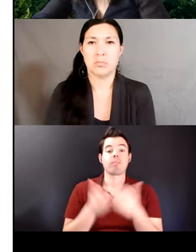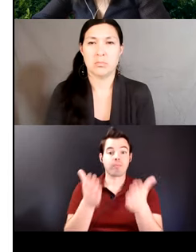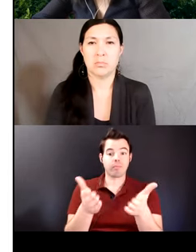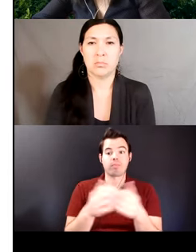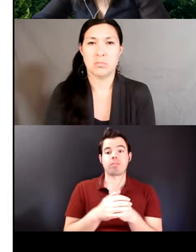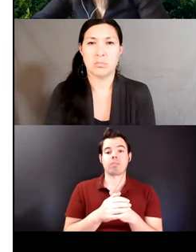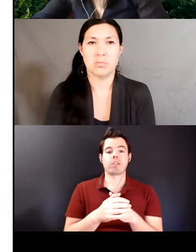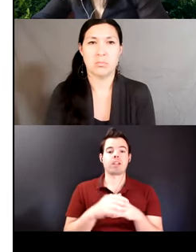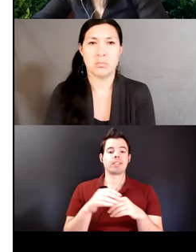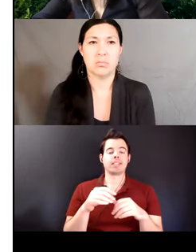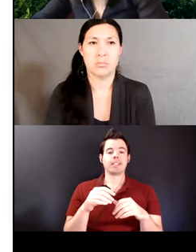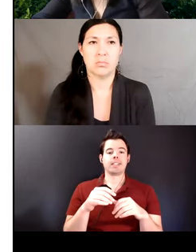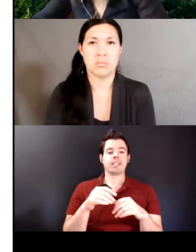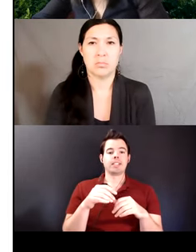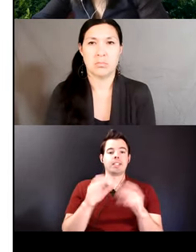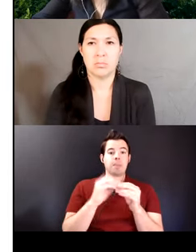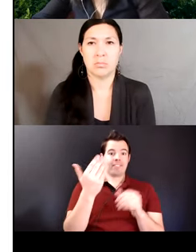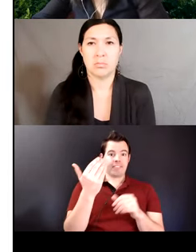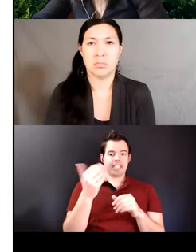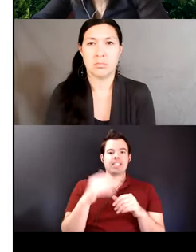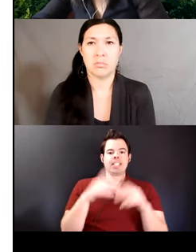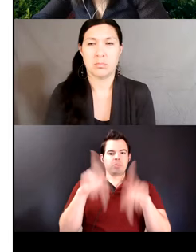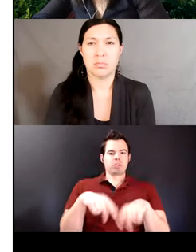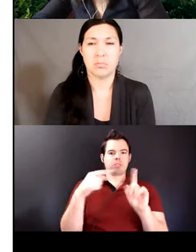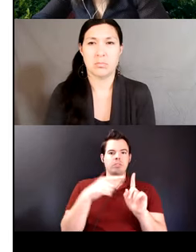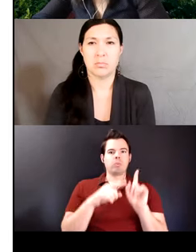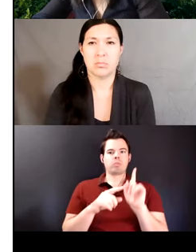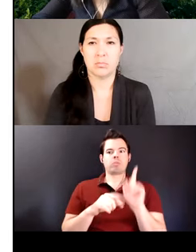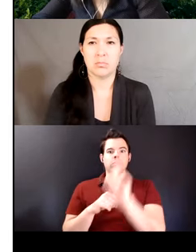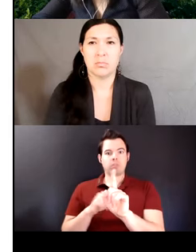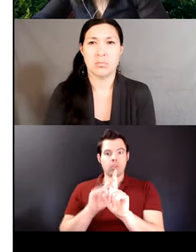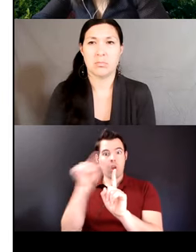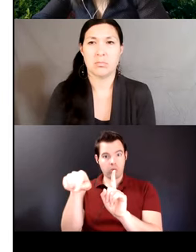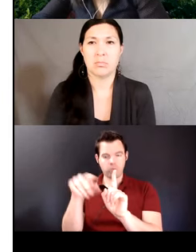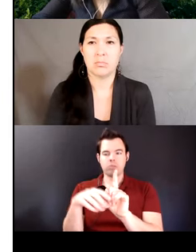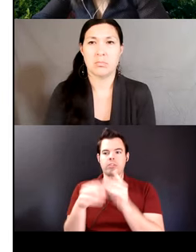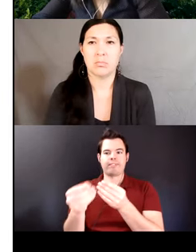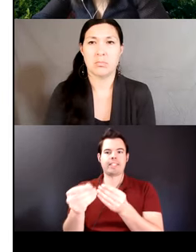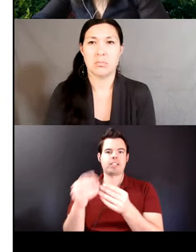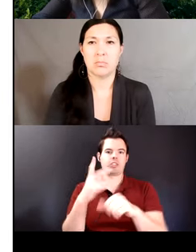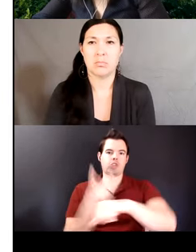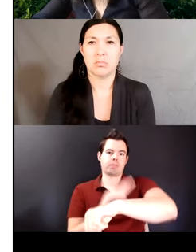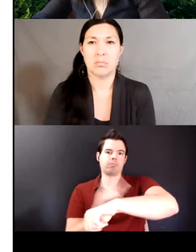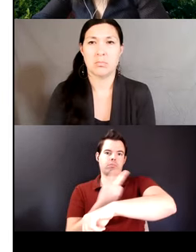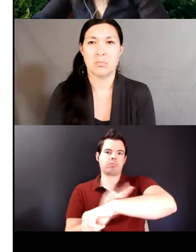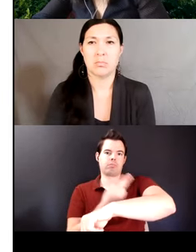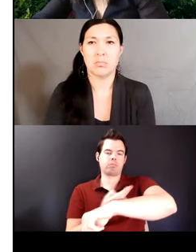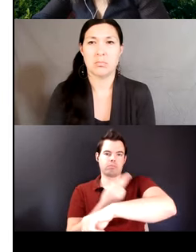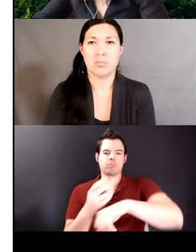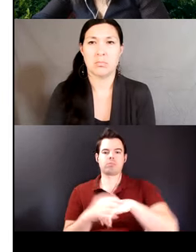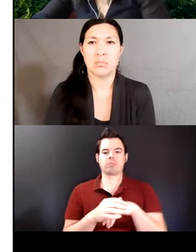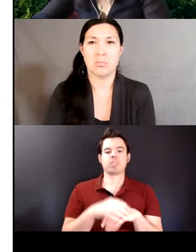as in 15 now i will go and feed the sheep the suffix move